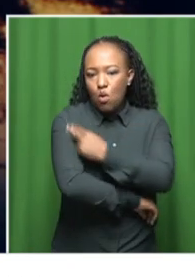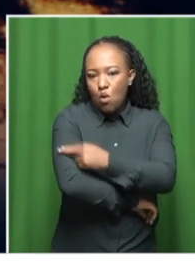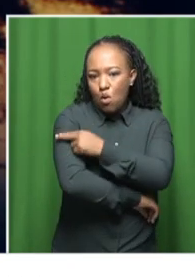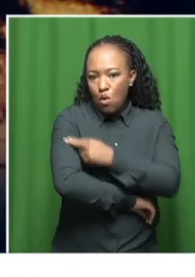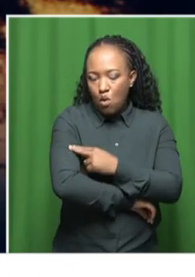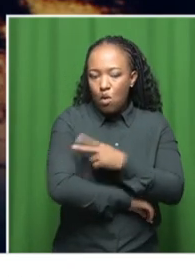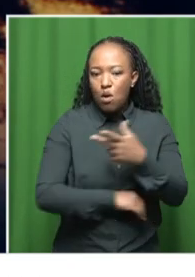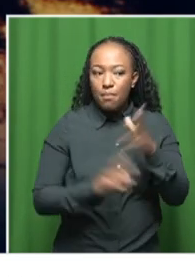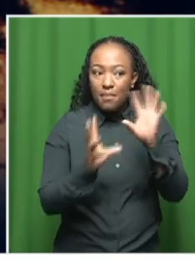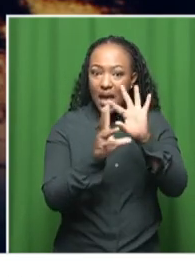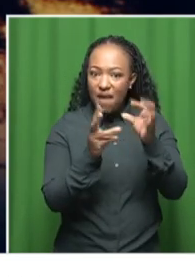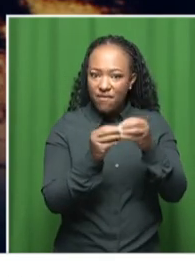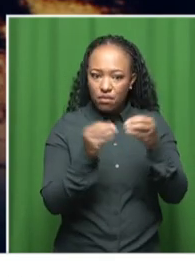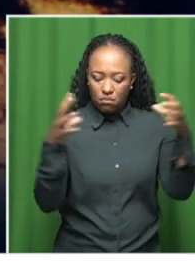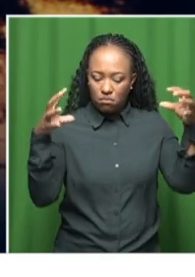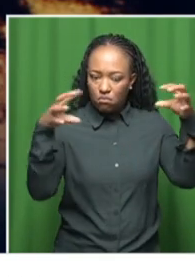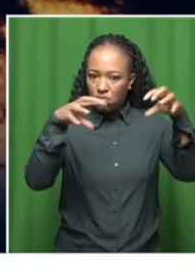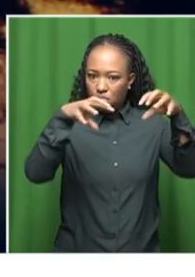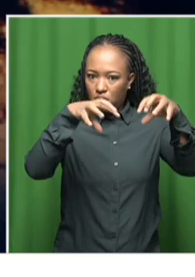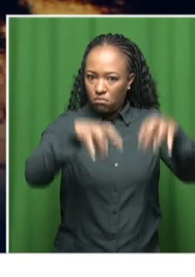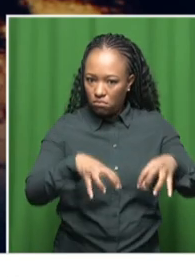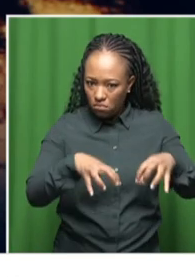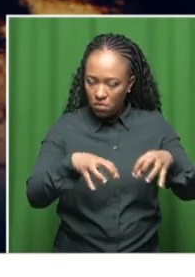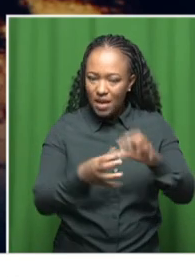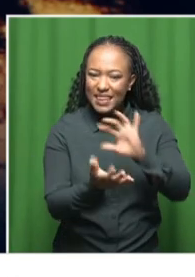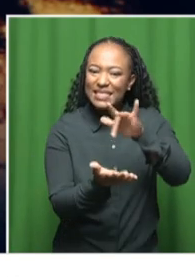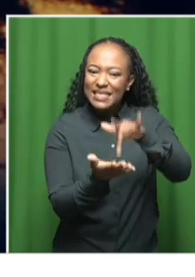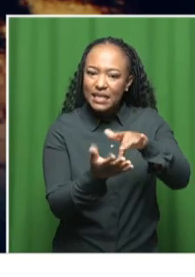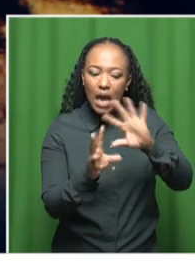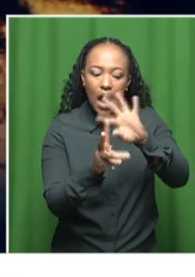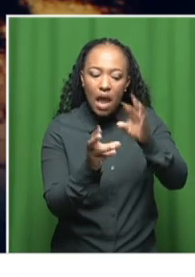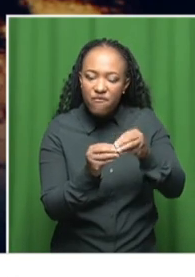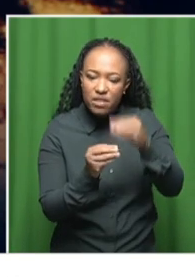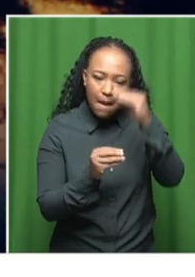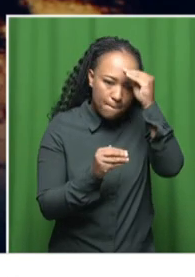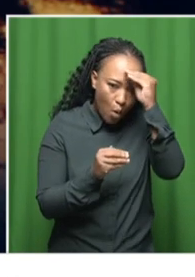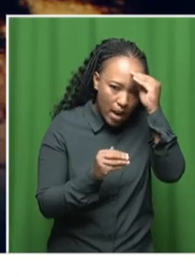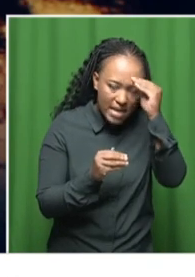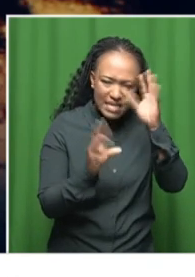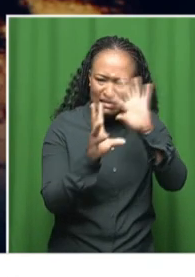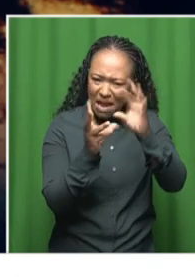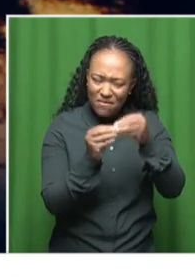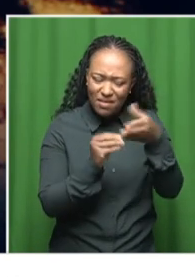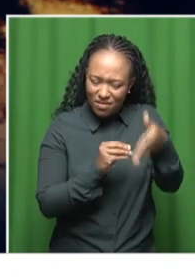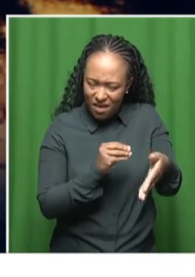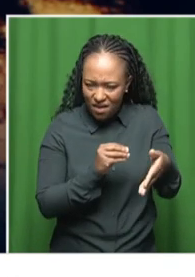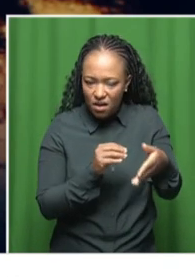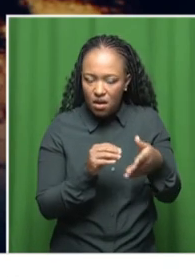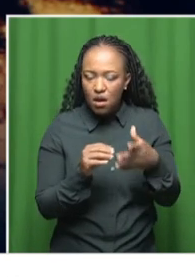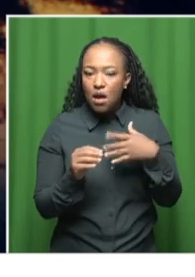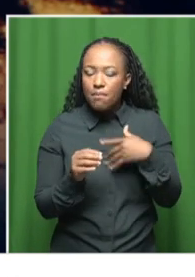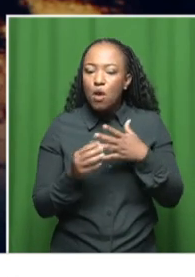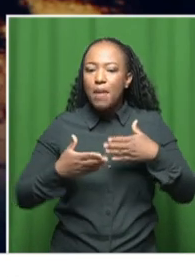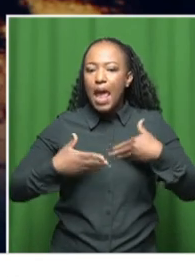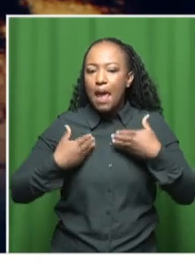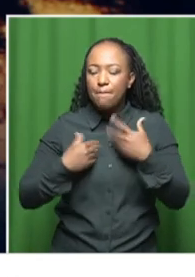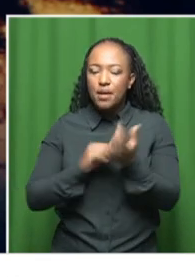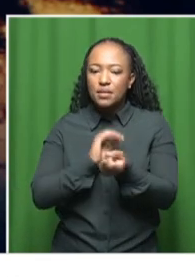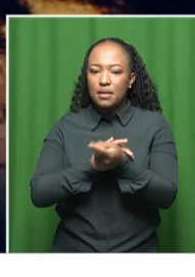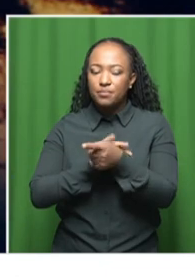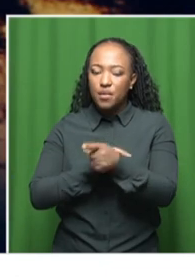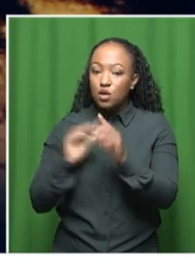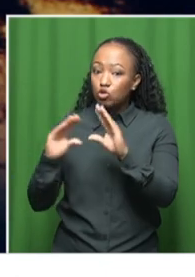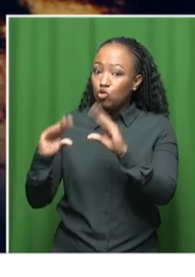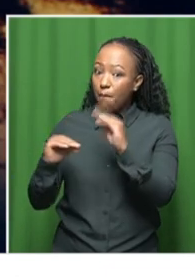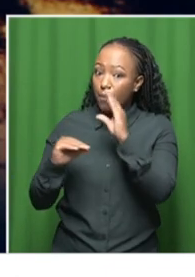bring everything into that one center. And I think you would be quite happy to see what is happening. But don't stop